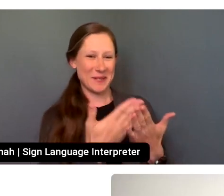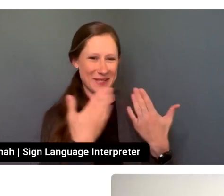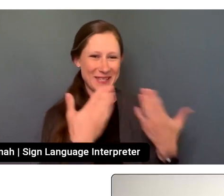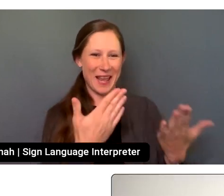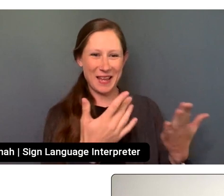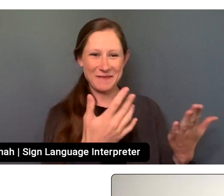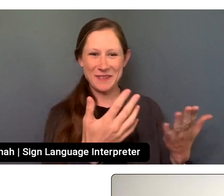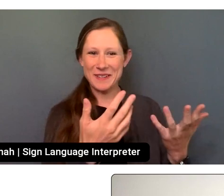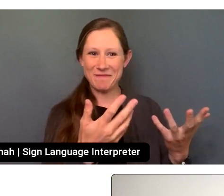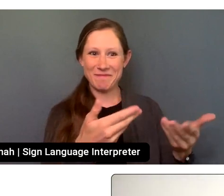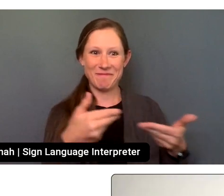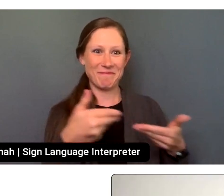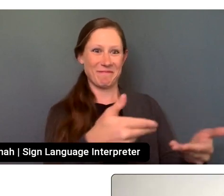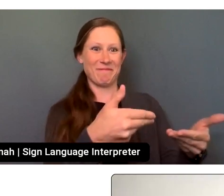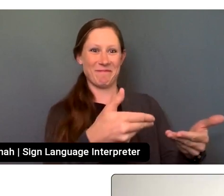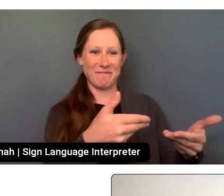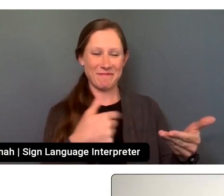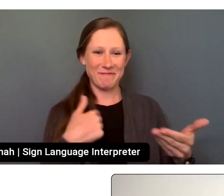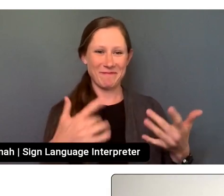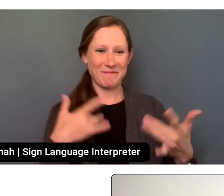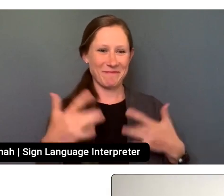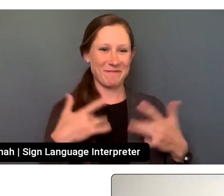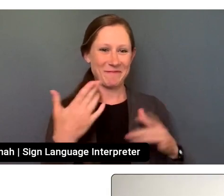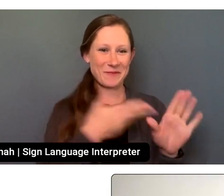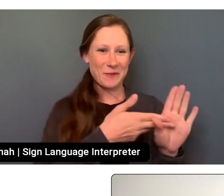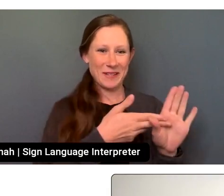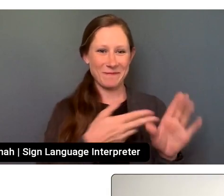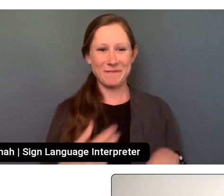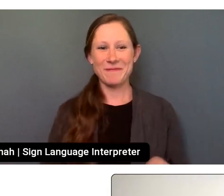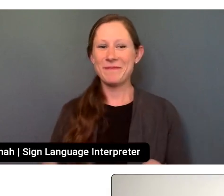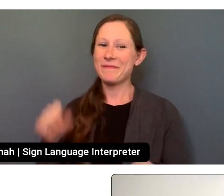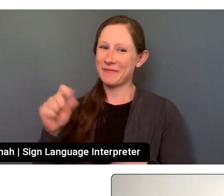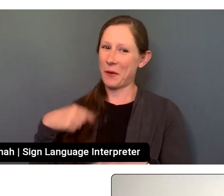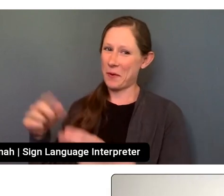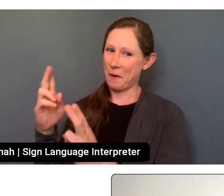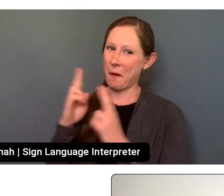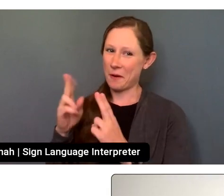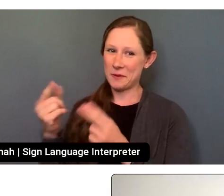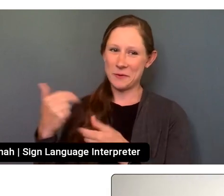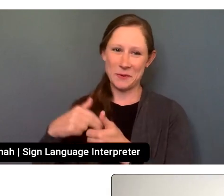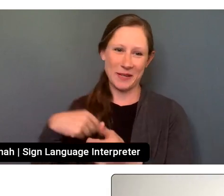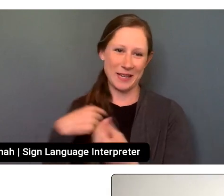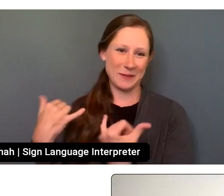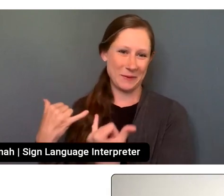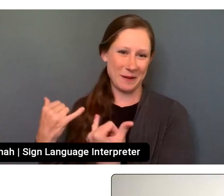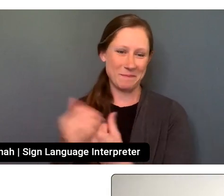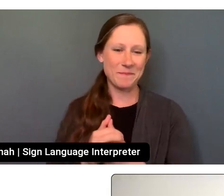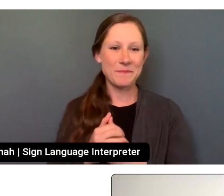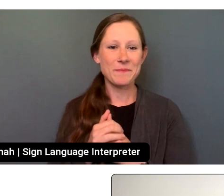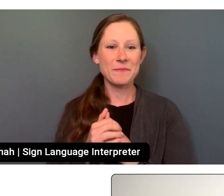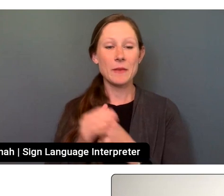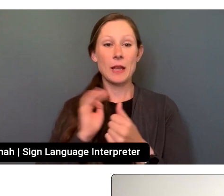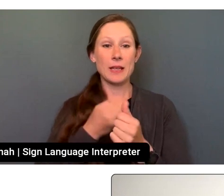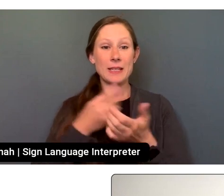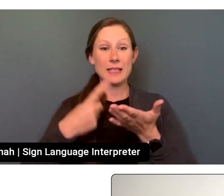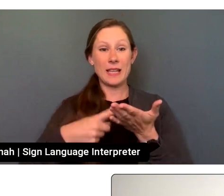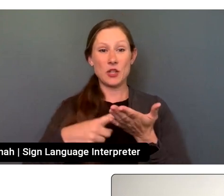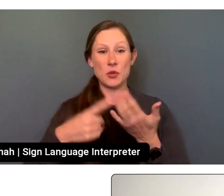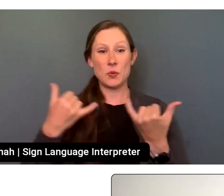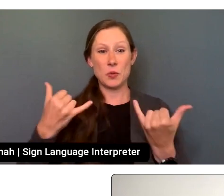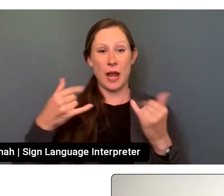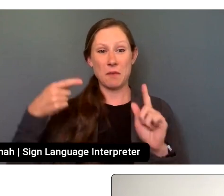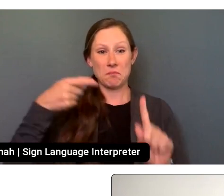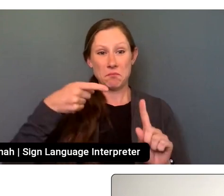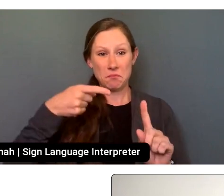Oh, please. We are honored to bring you on. So the occasion of our discussion today is Carta is